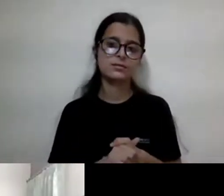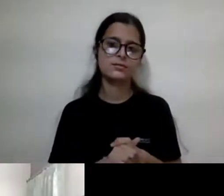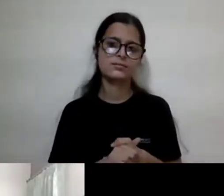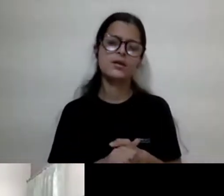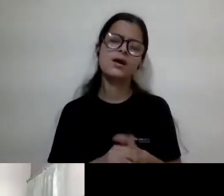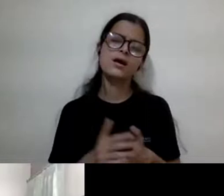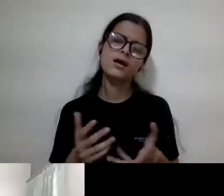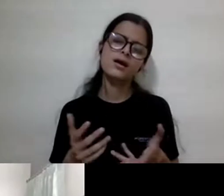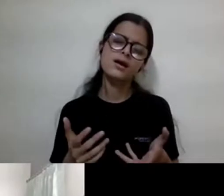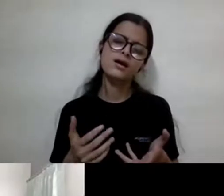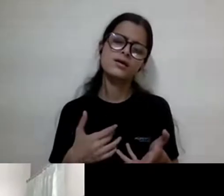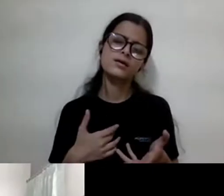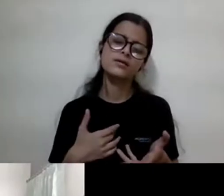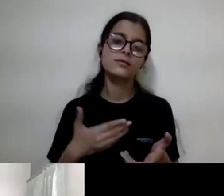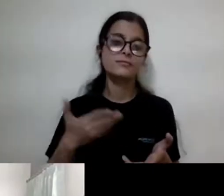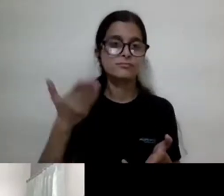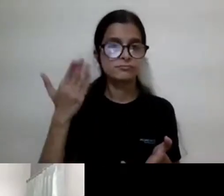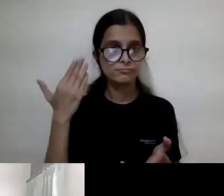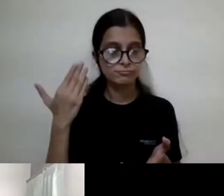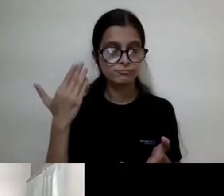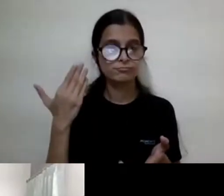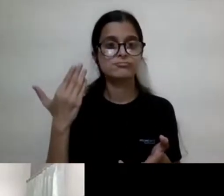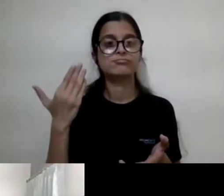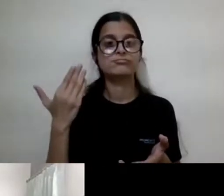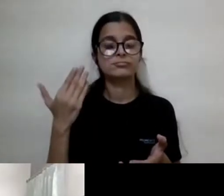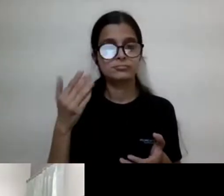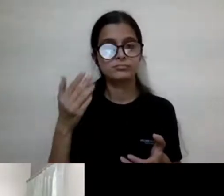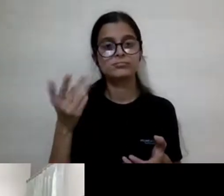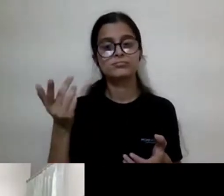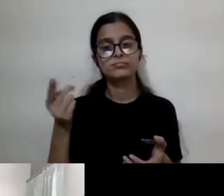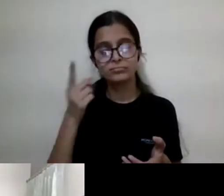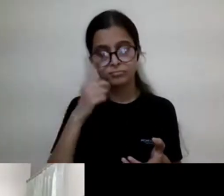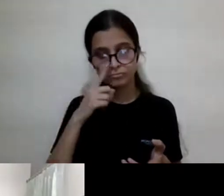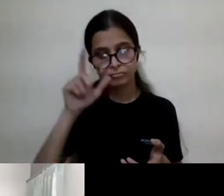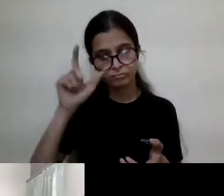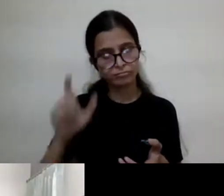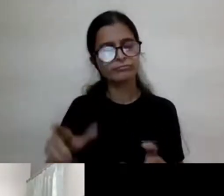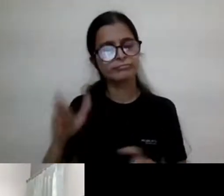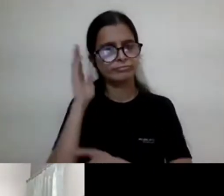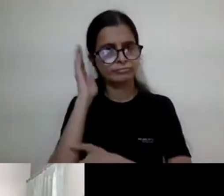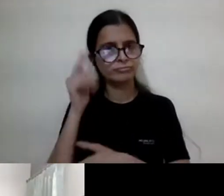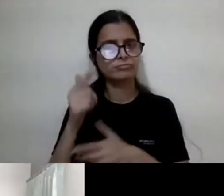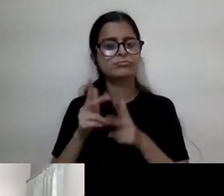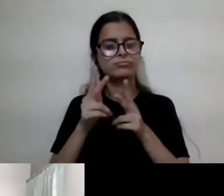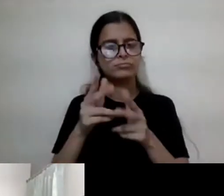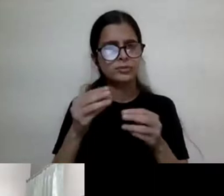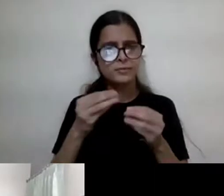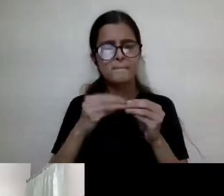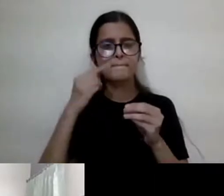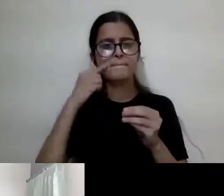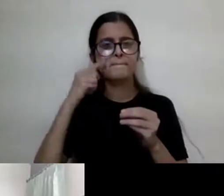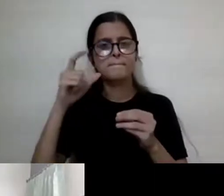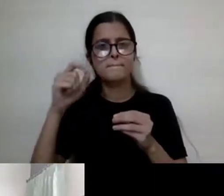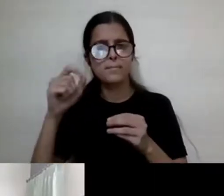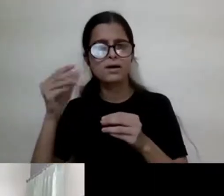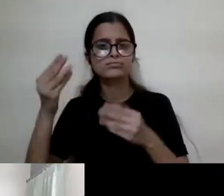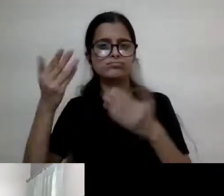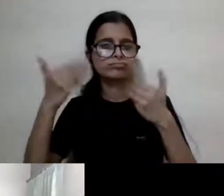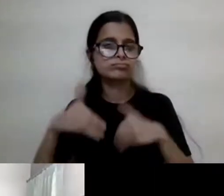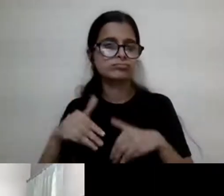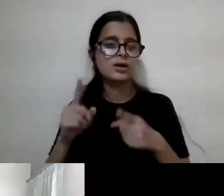Rosemary Thompson has done, you know, done a lot of work. She's actually currently now, uh, become a bioethicist, which is interesting, but, um,